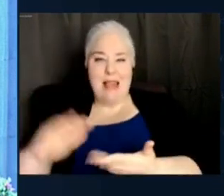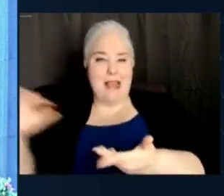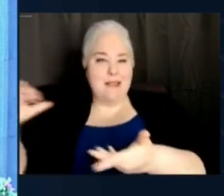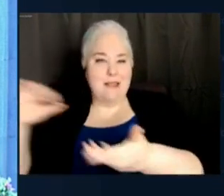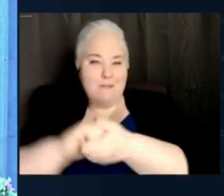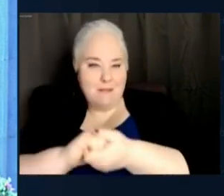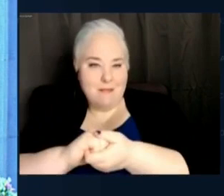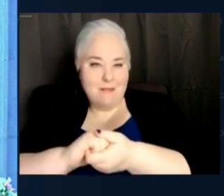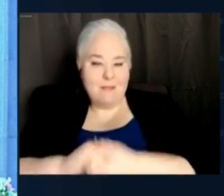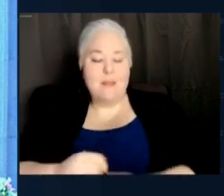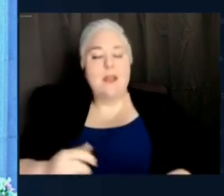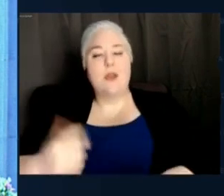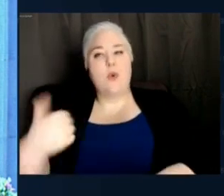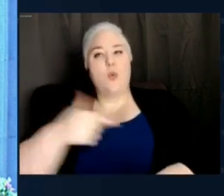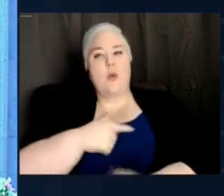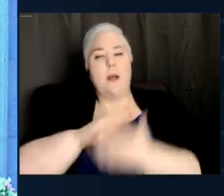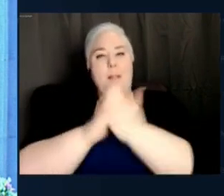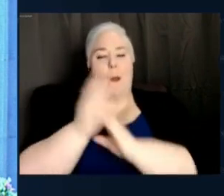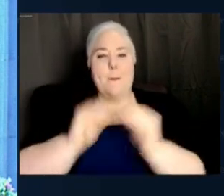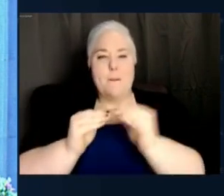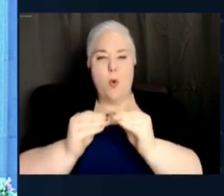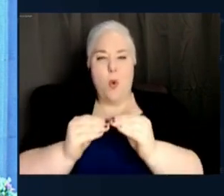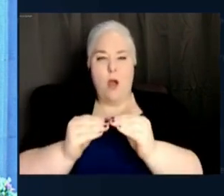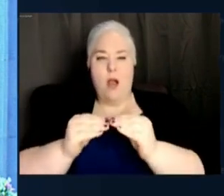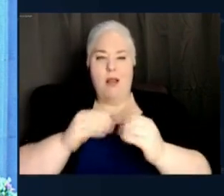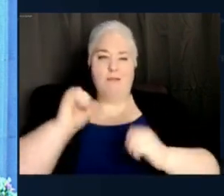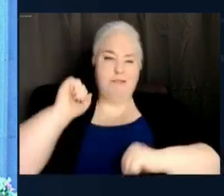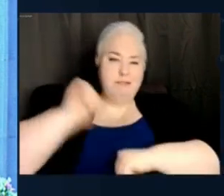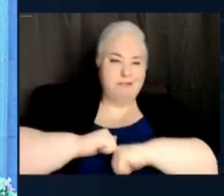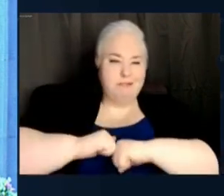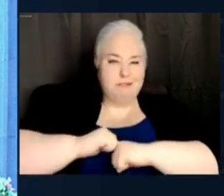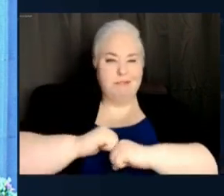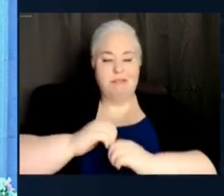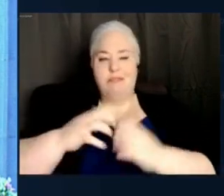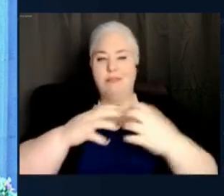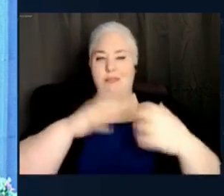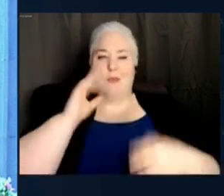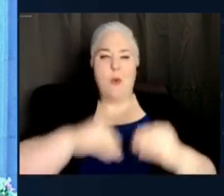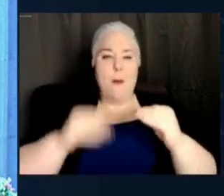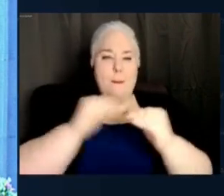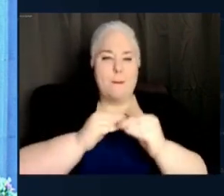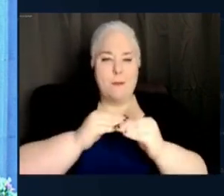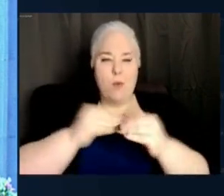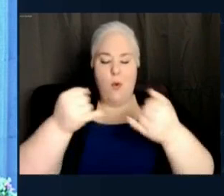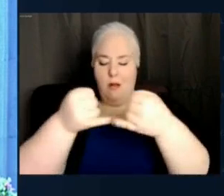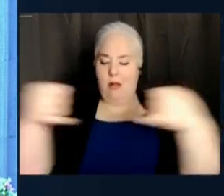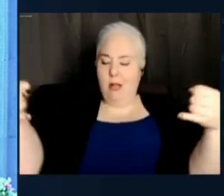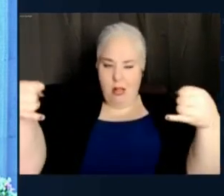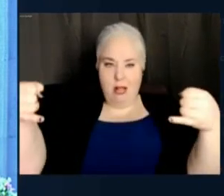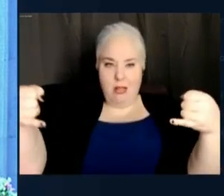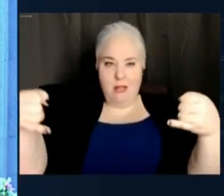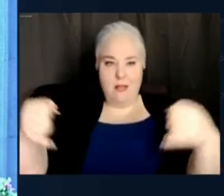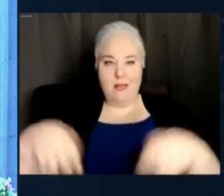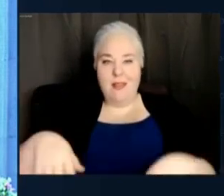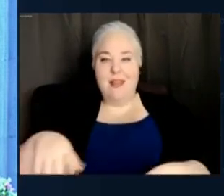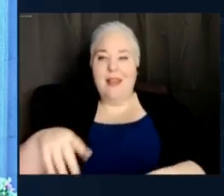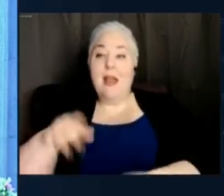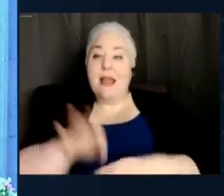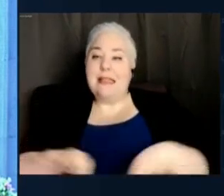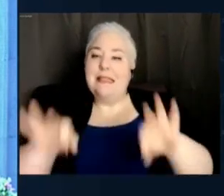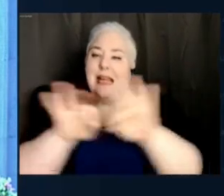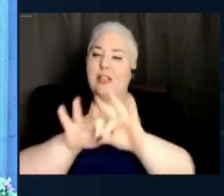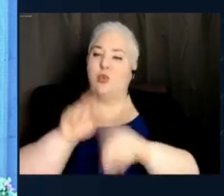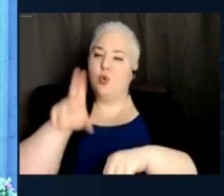Instead, we are growing more rigid and hardened in our respective points of view. essential democratic norms like mutual